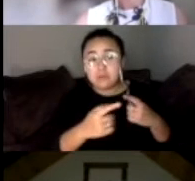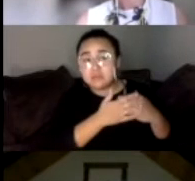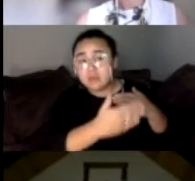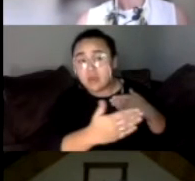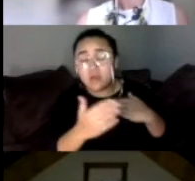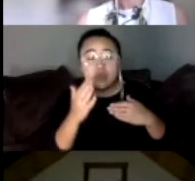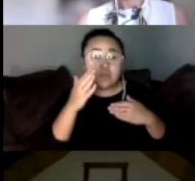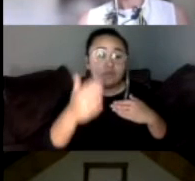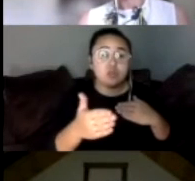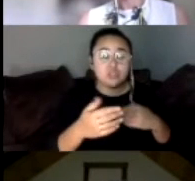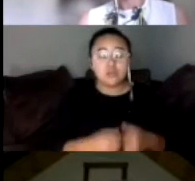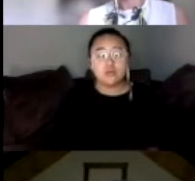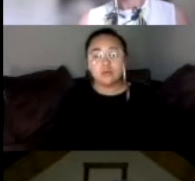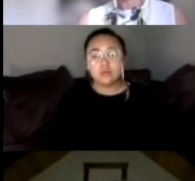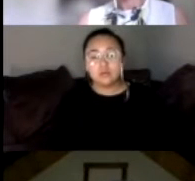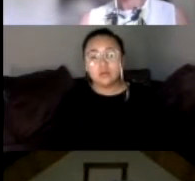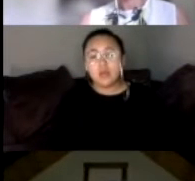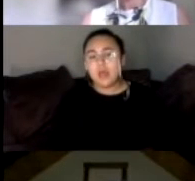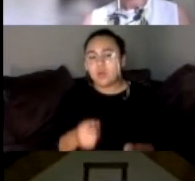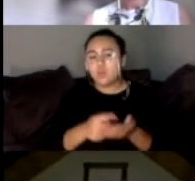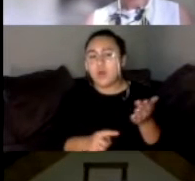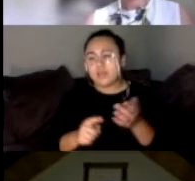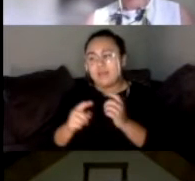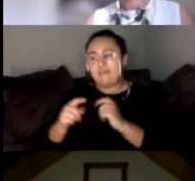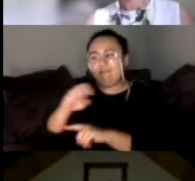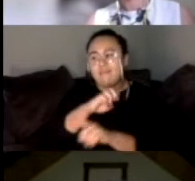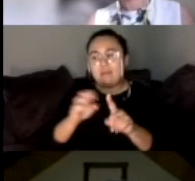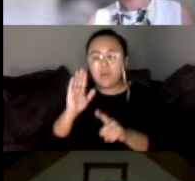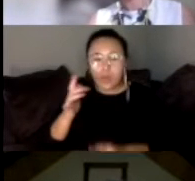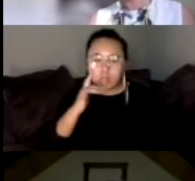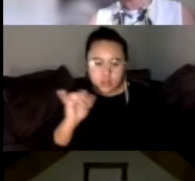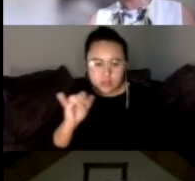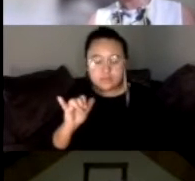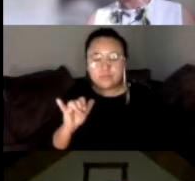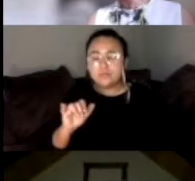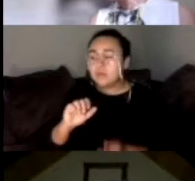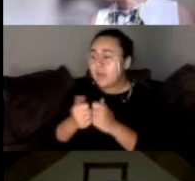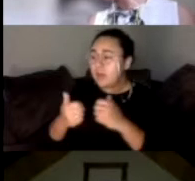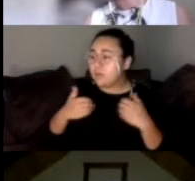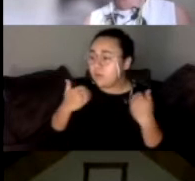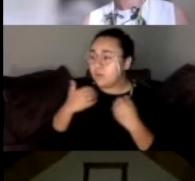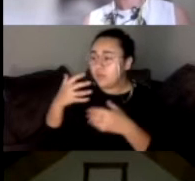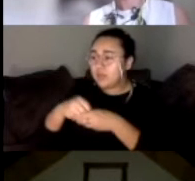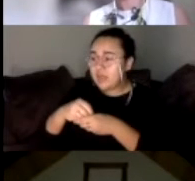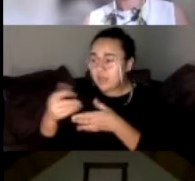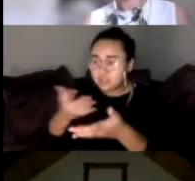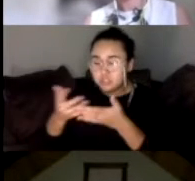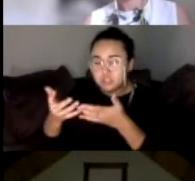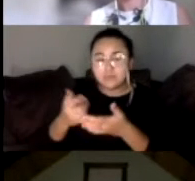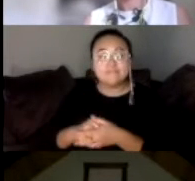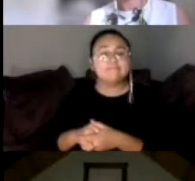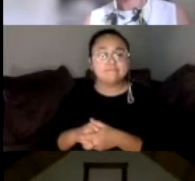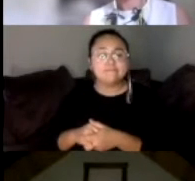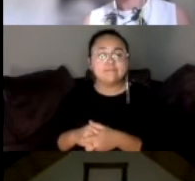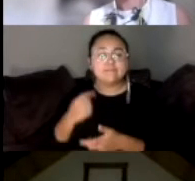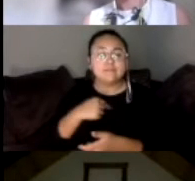and the environment we're going to leave them. Okay. How will the youth engage? So let's talk